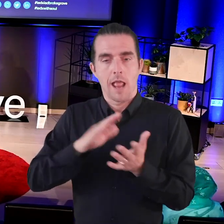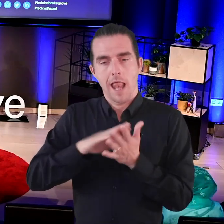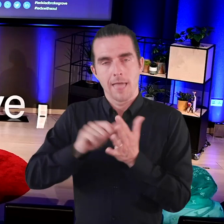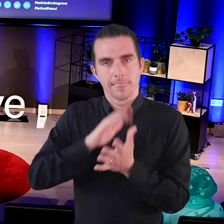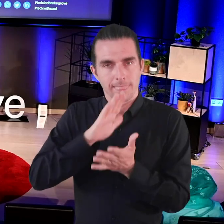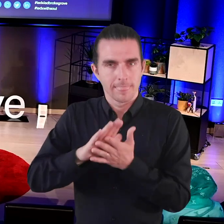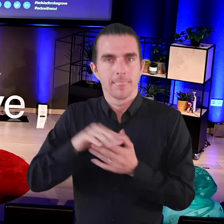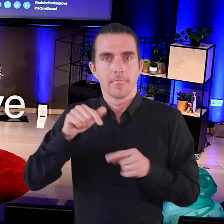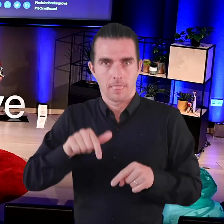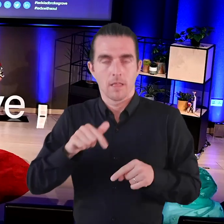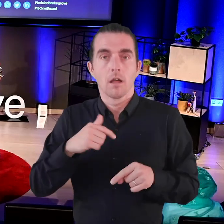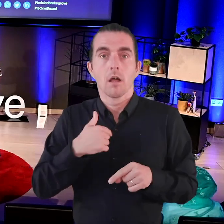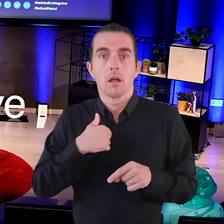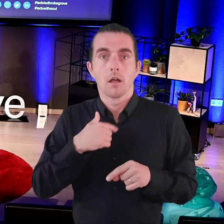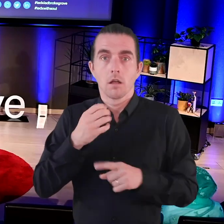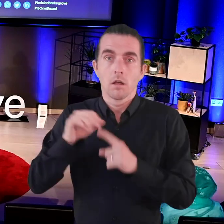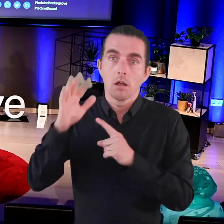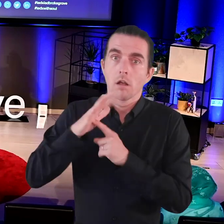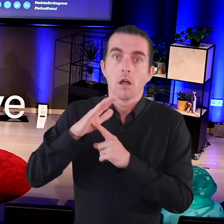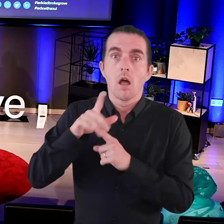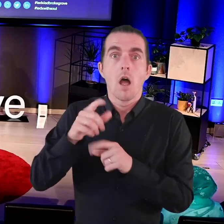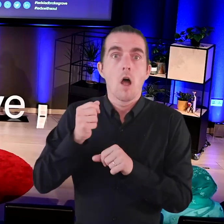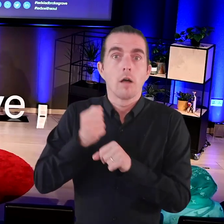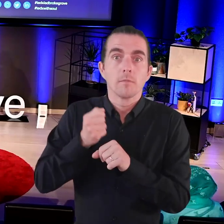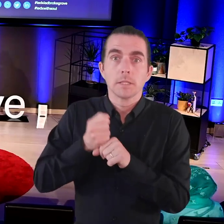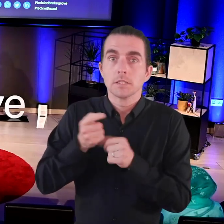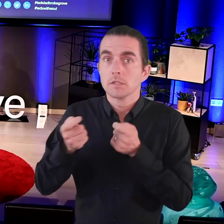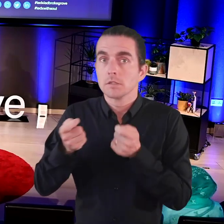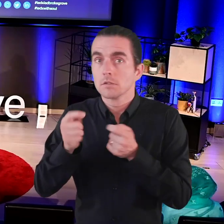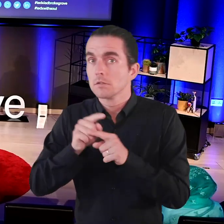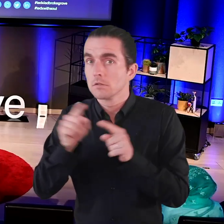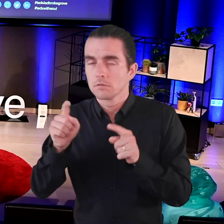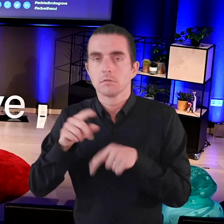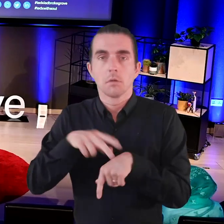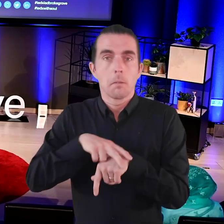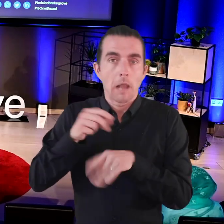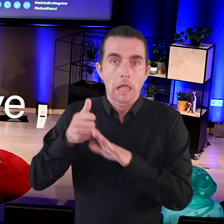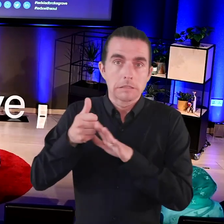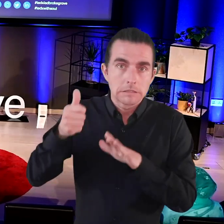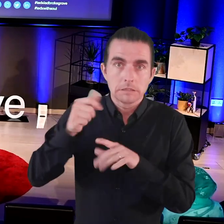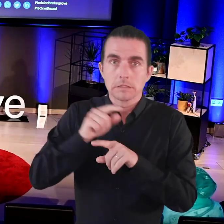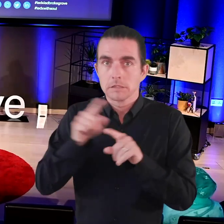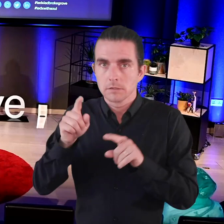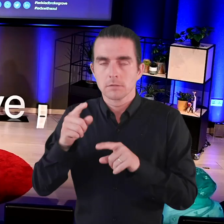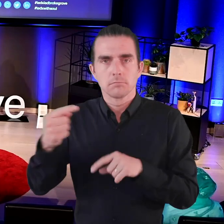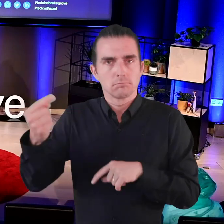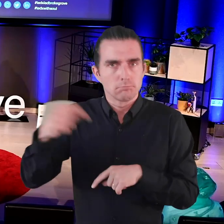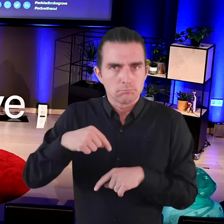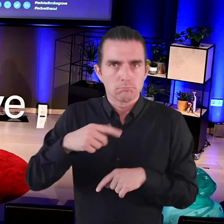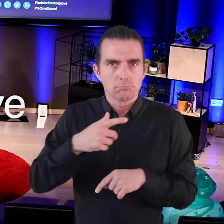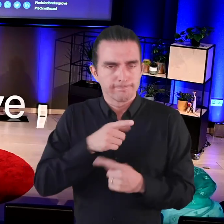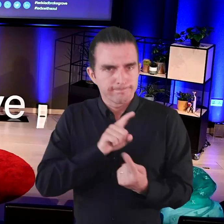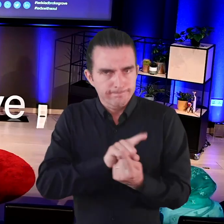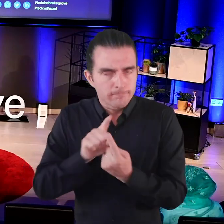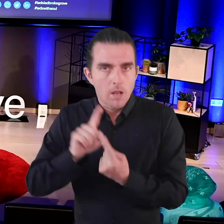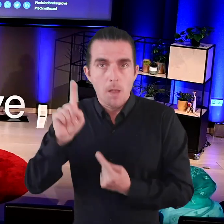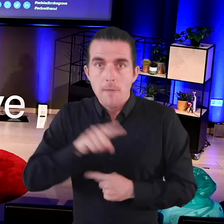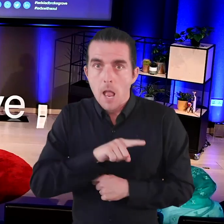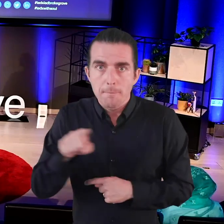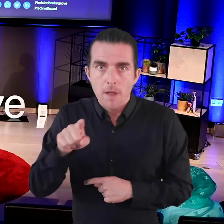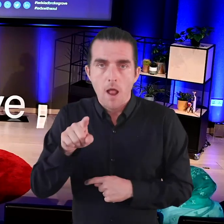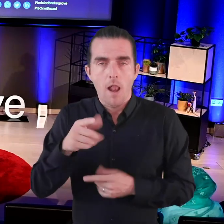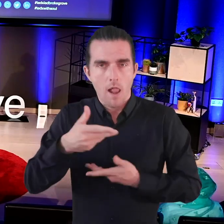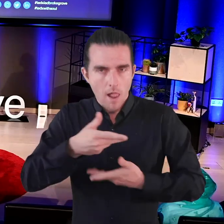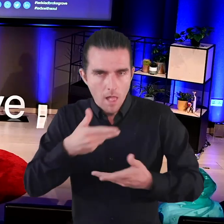invited local politicians, heads of government departments, senior police officers locally, to